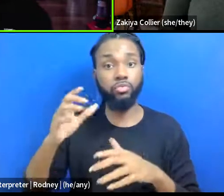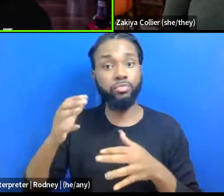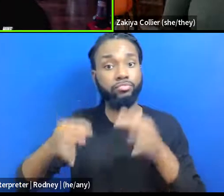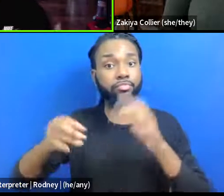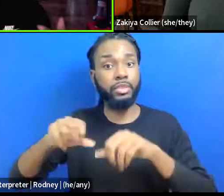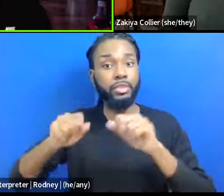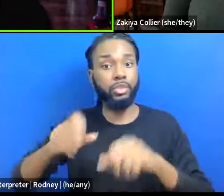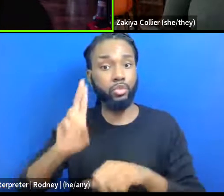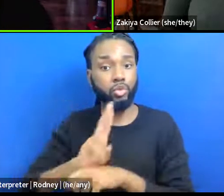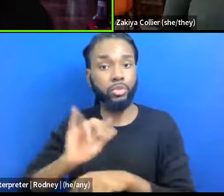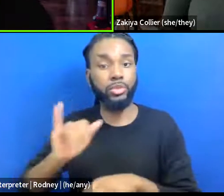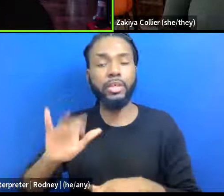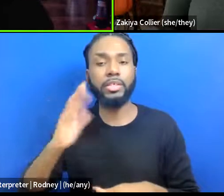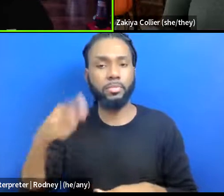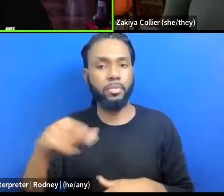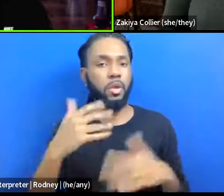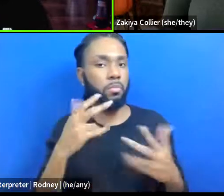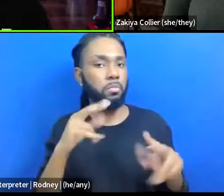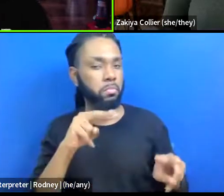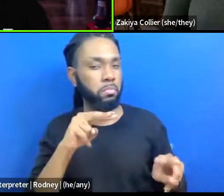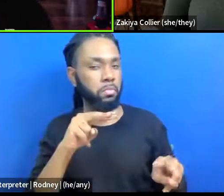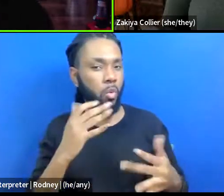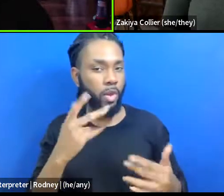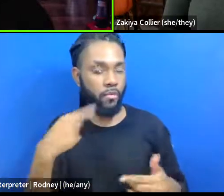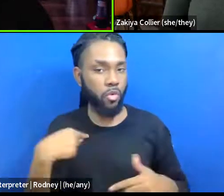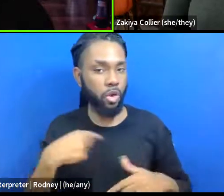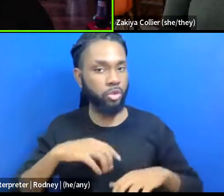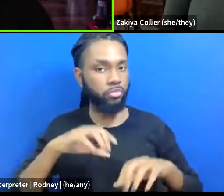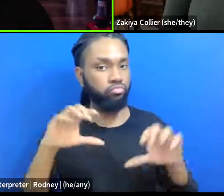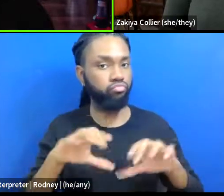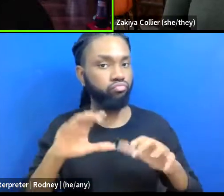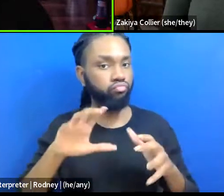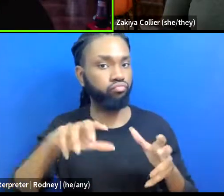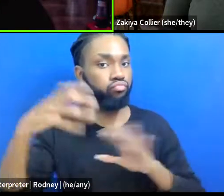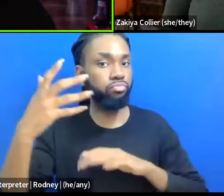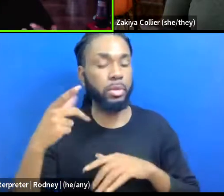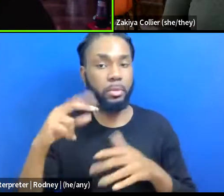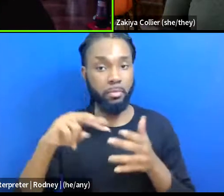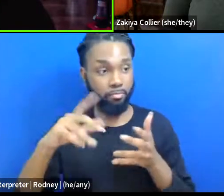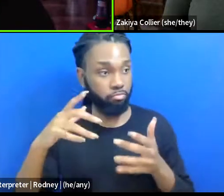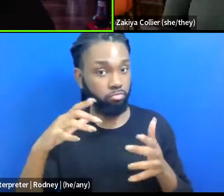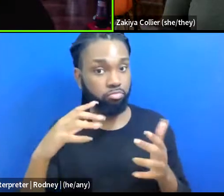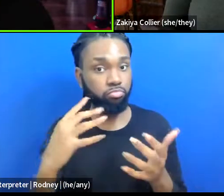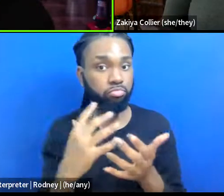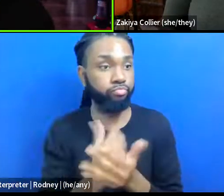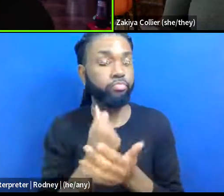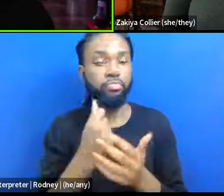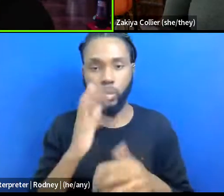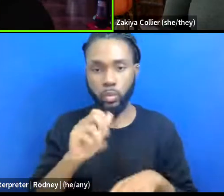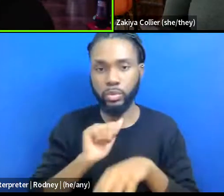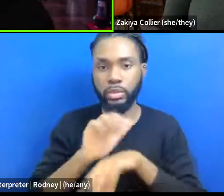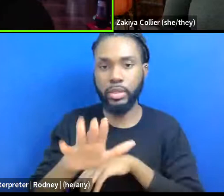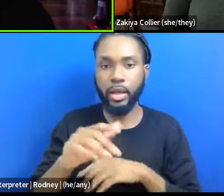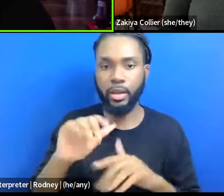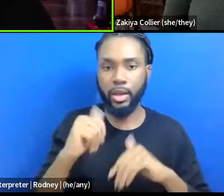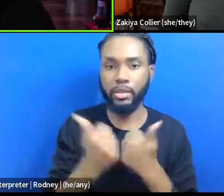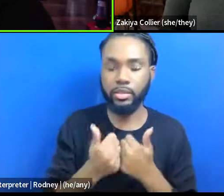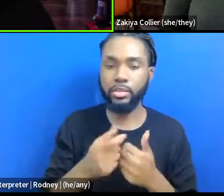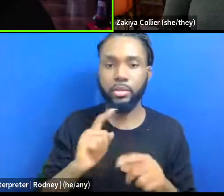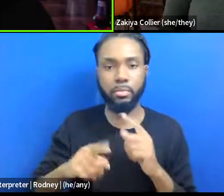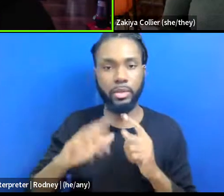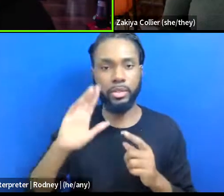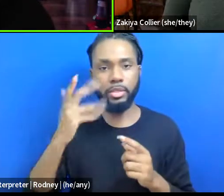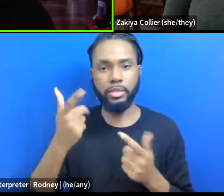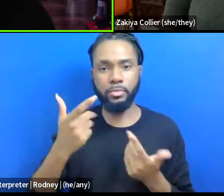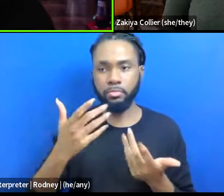and they're waiting on us to commit a crime so that they can refer us to agencies. It's not that they see that there is a vulnerable community that needs